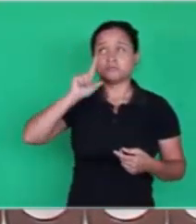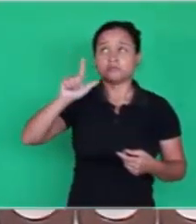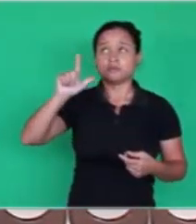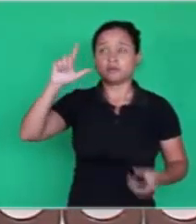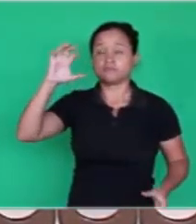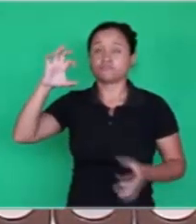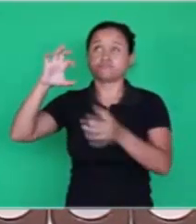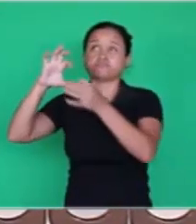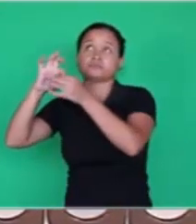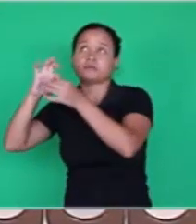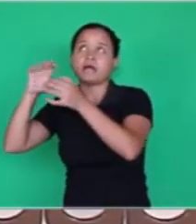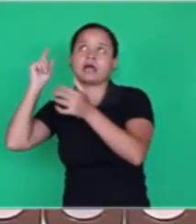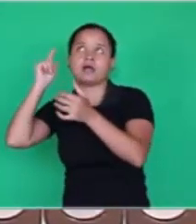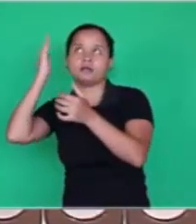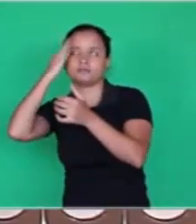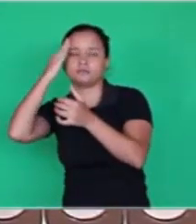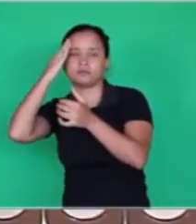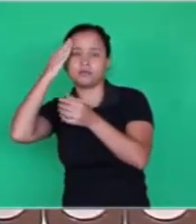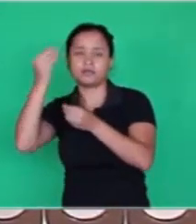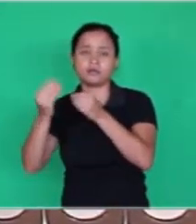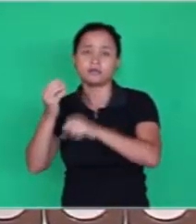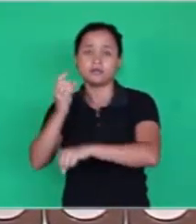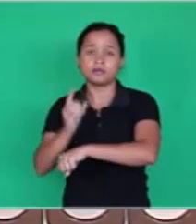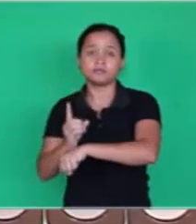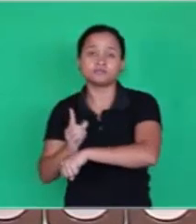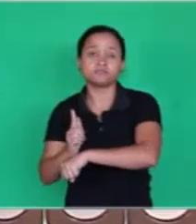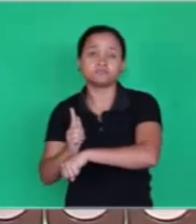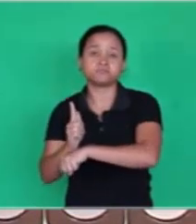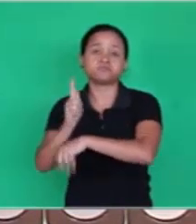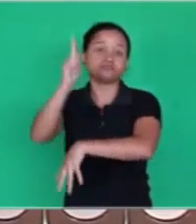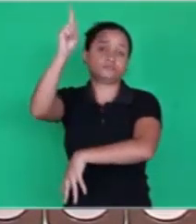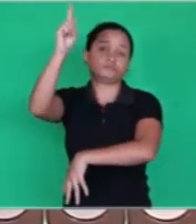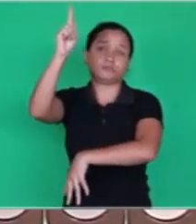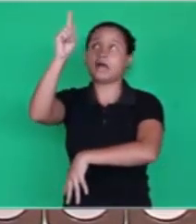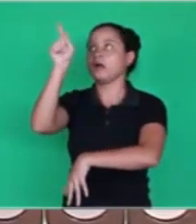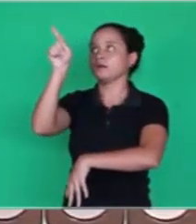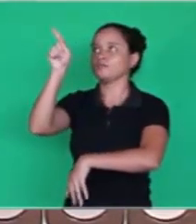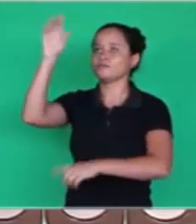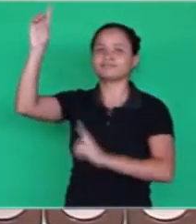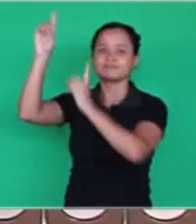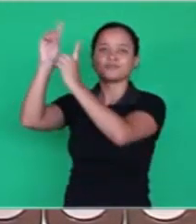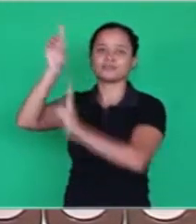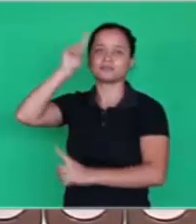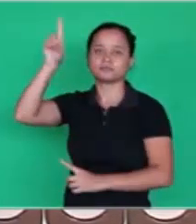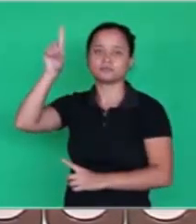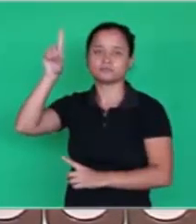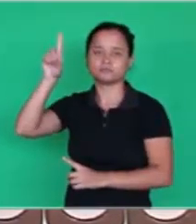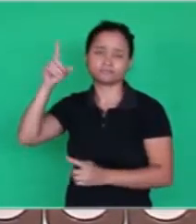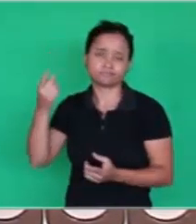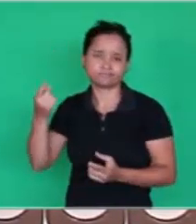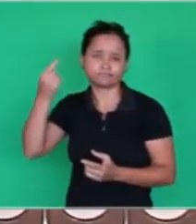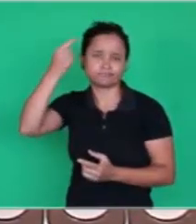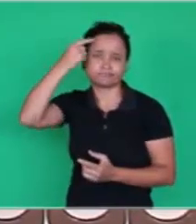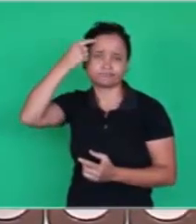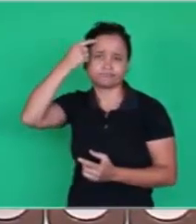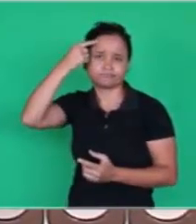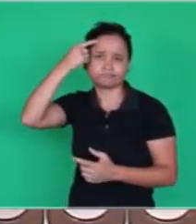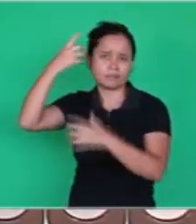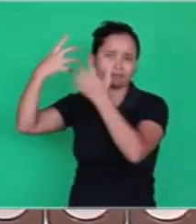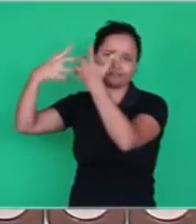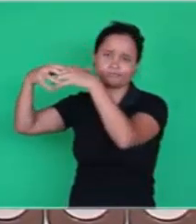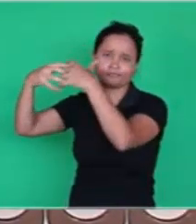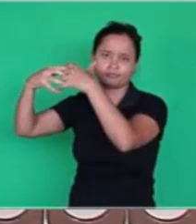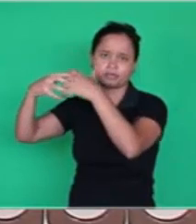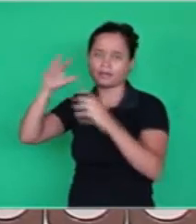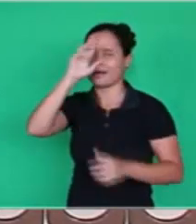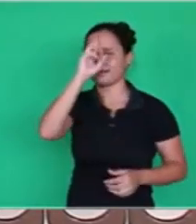he wants. He builds a rocket ship, then he'll go to meet God. Brothers, this is in man's ideas.